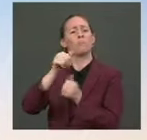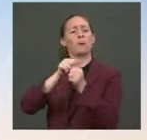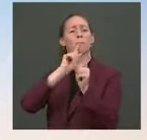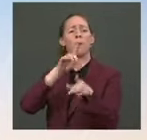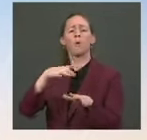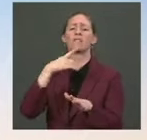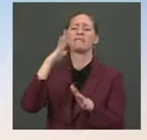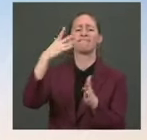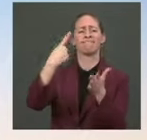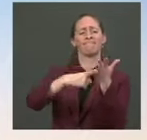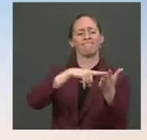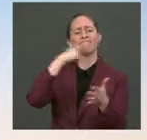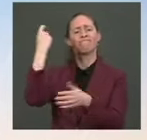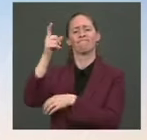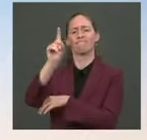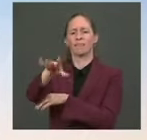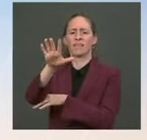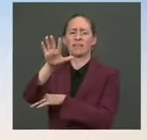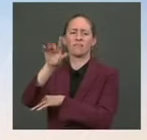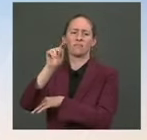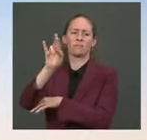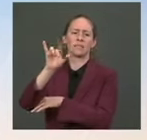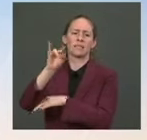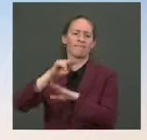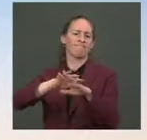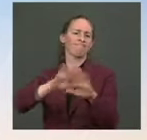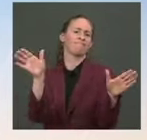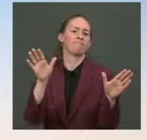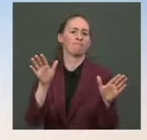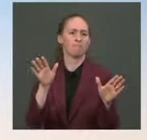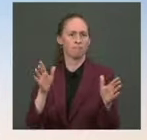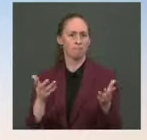which may have some impact on the breadth and length of the